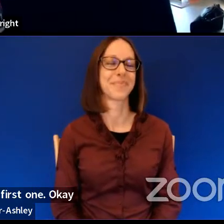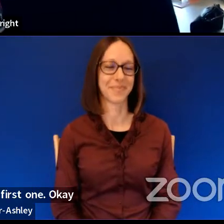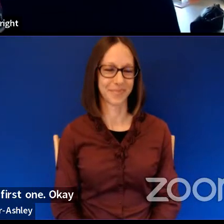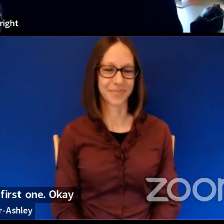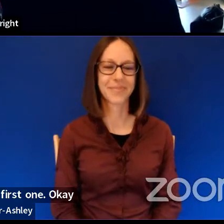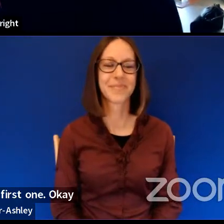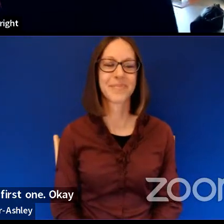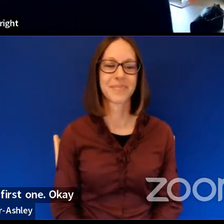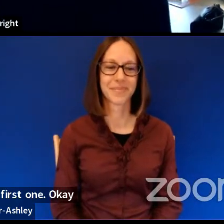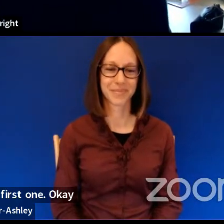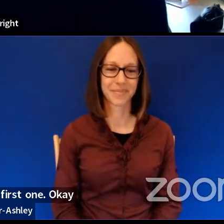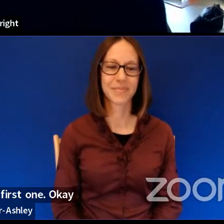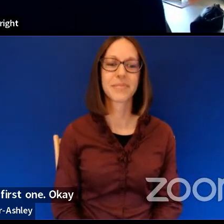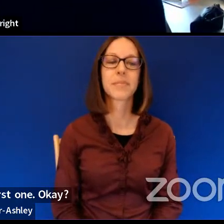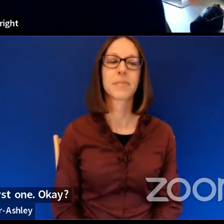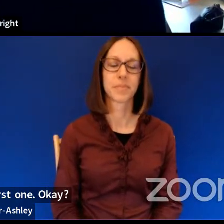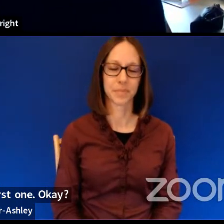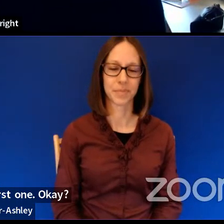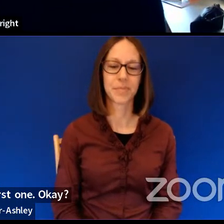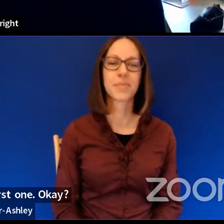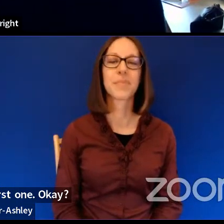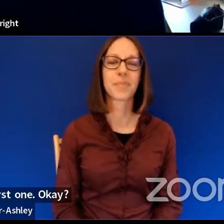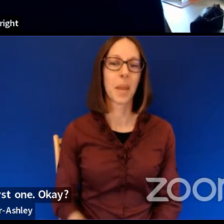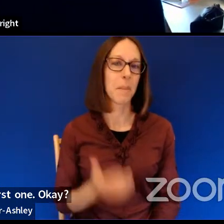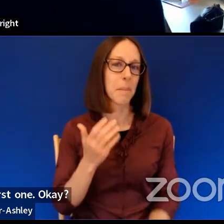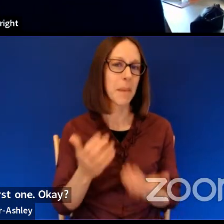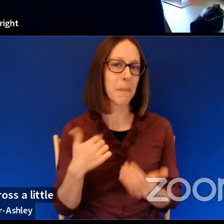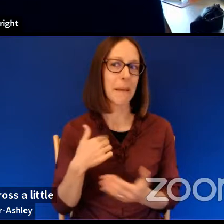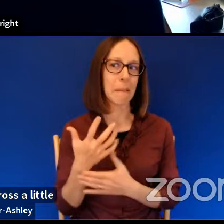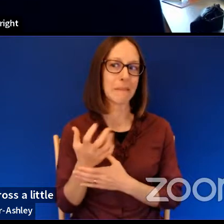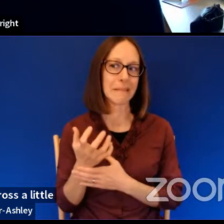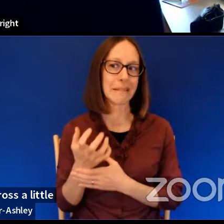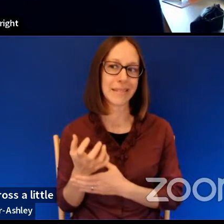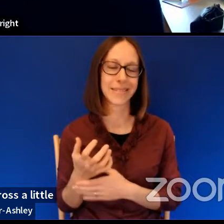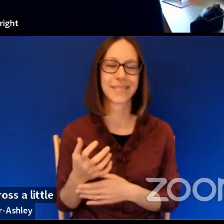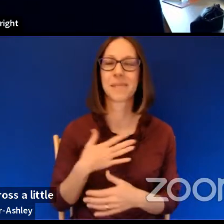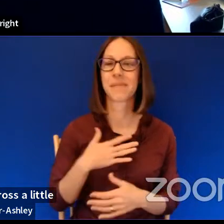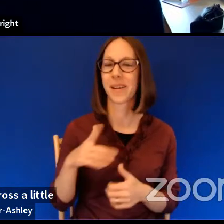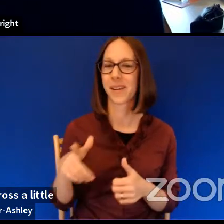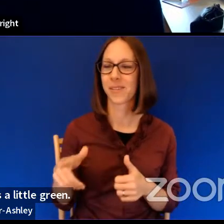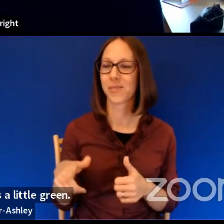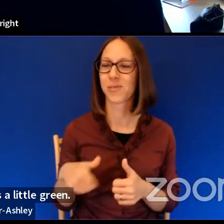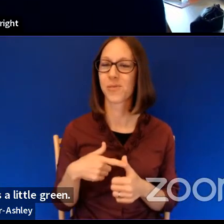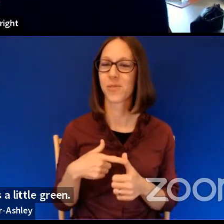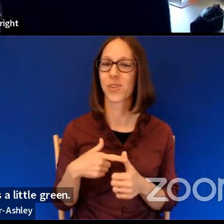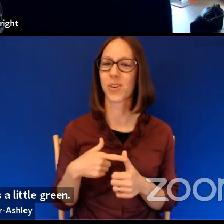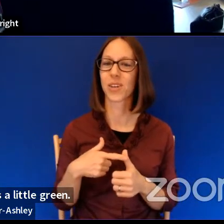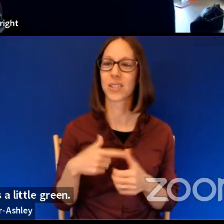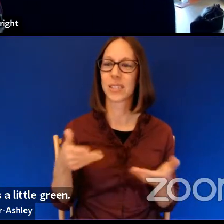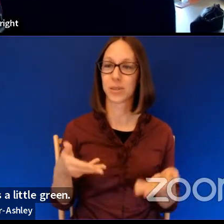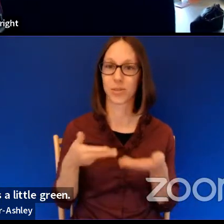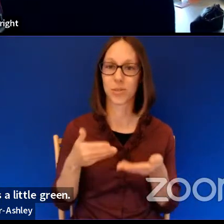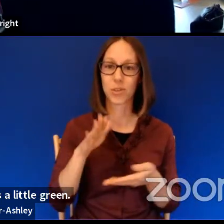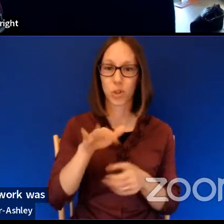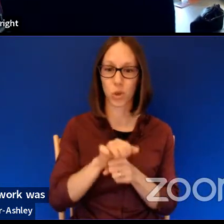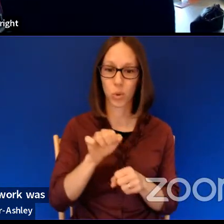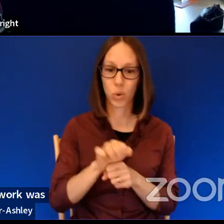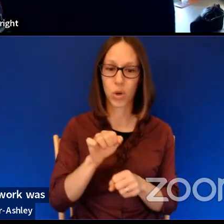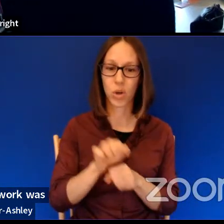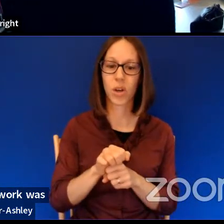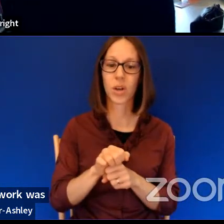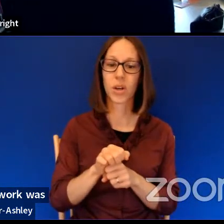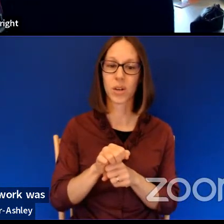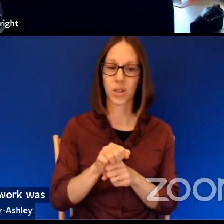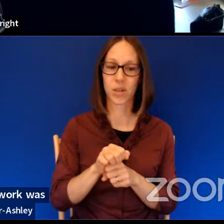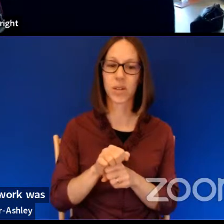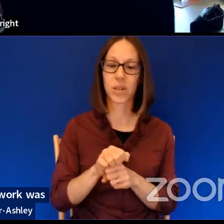I guess, and this might come across a little greedy, but my first introduction to your work was in Stones, and it was